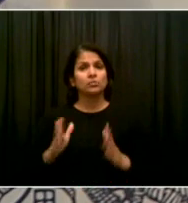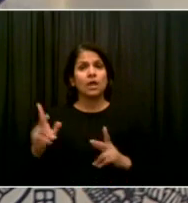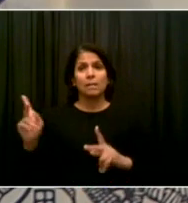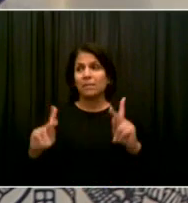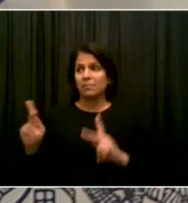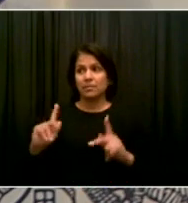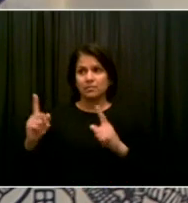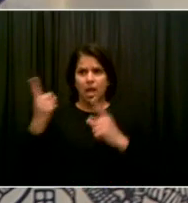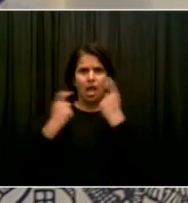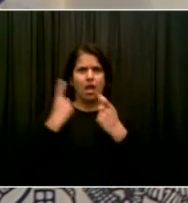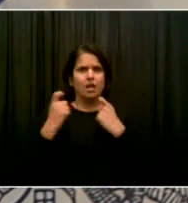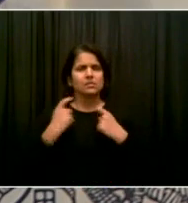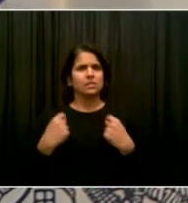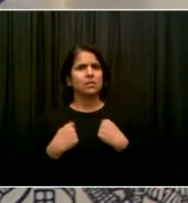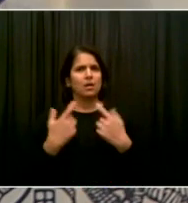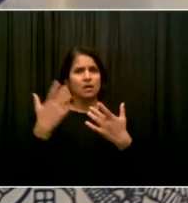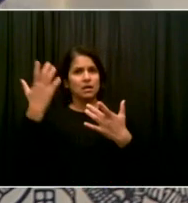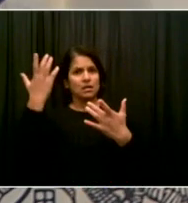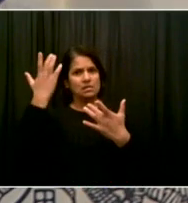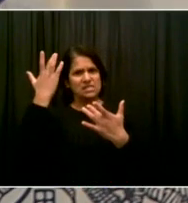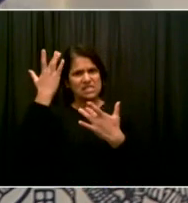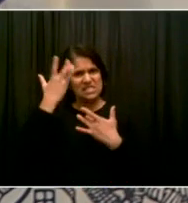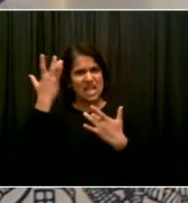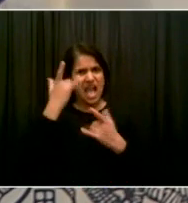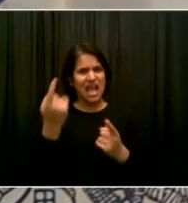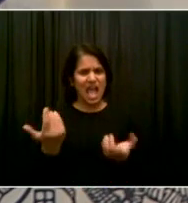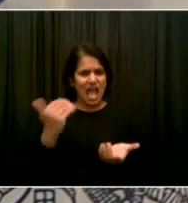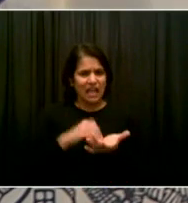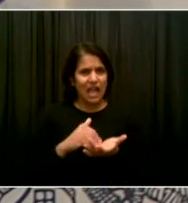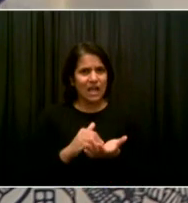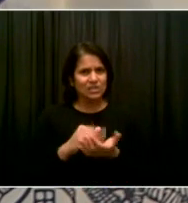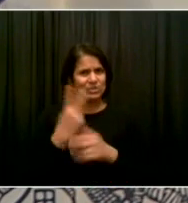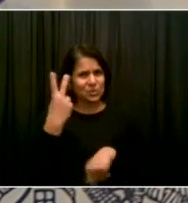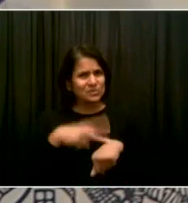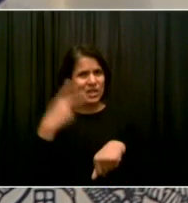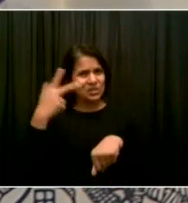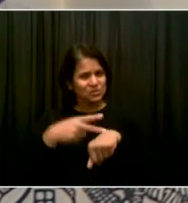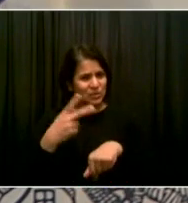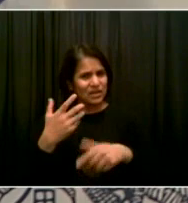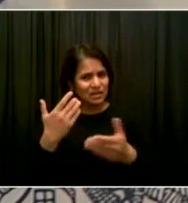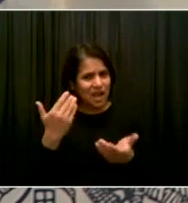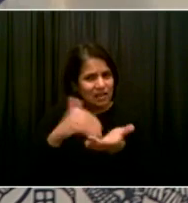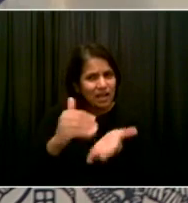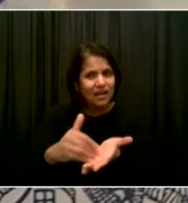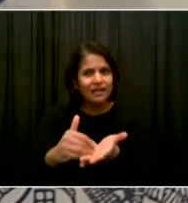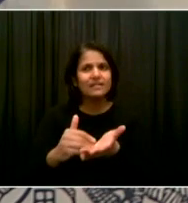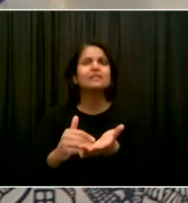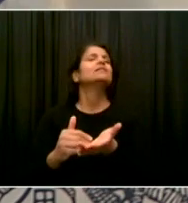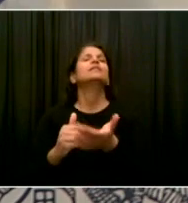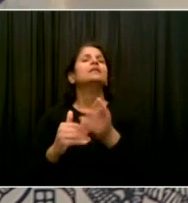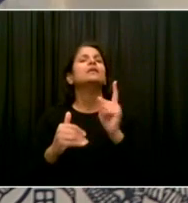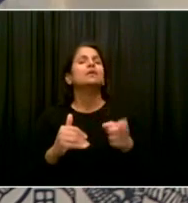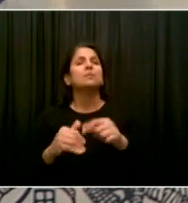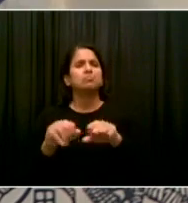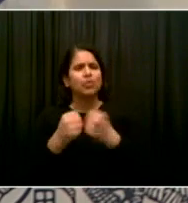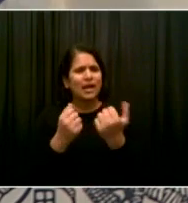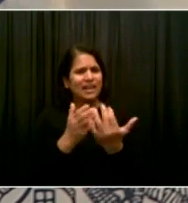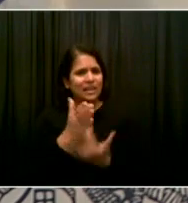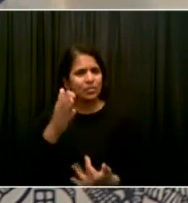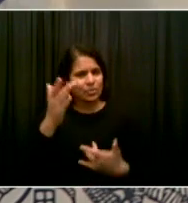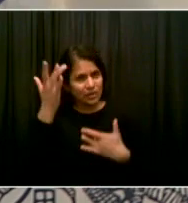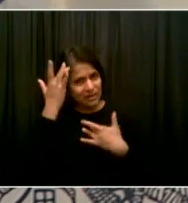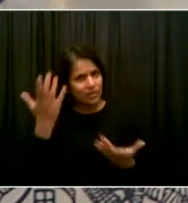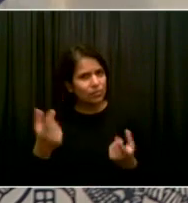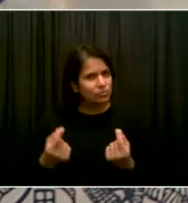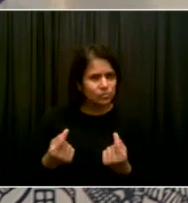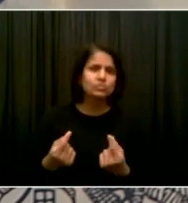cases. And I would love the medical professionals on this call to get better contacts than maybe I can as a layperson. I was hoping that you might